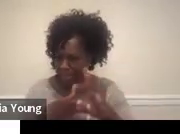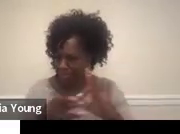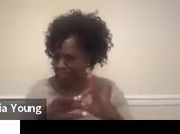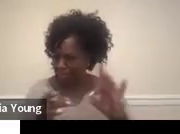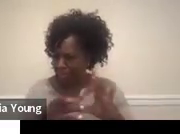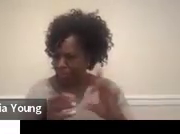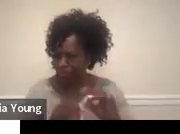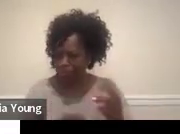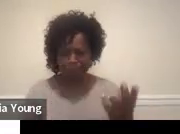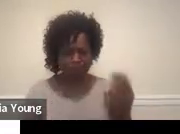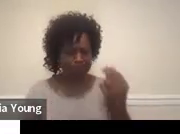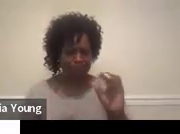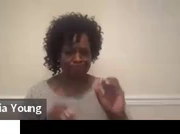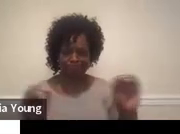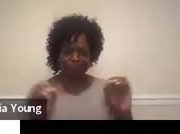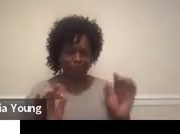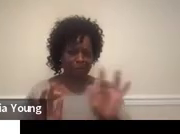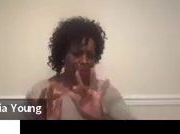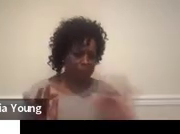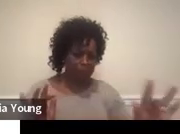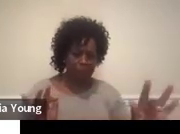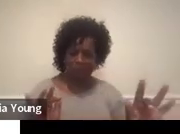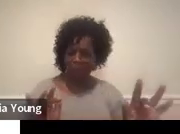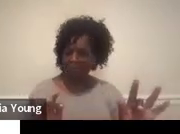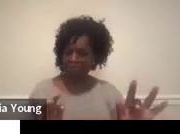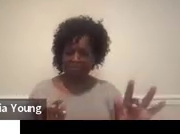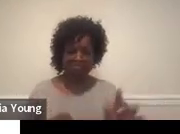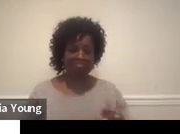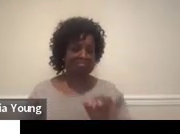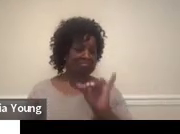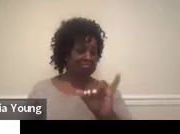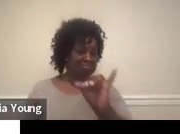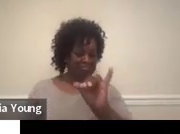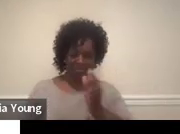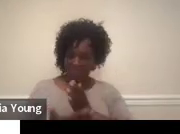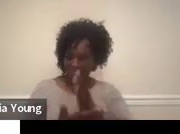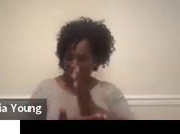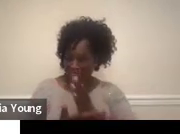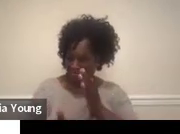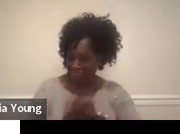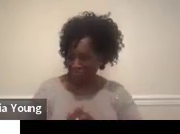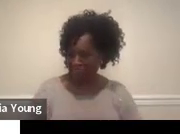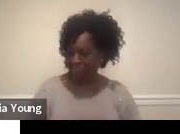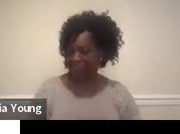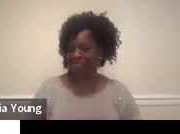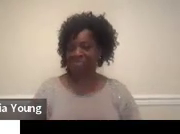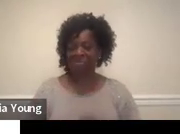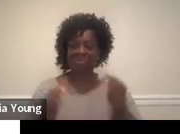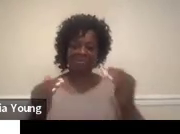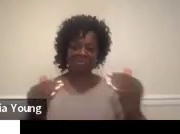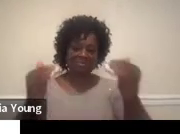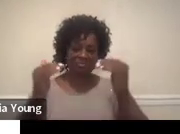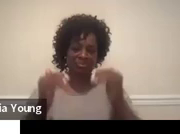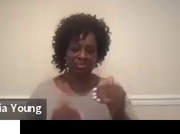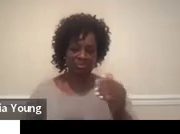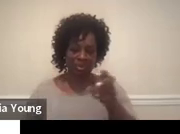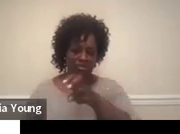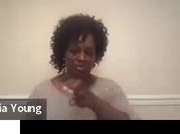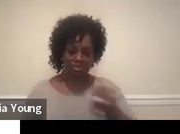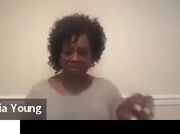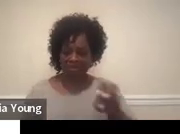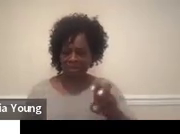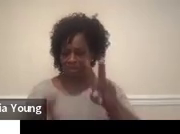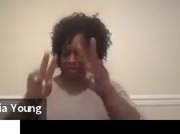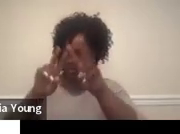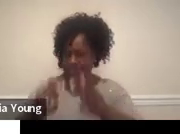No, nothing in the chat box. Nothing in the chat box. All right. So we're going to talk about transition assessment for